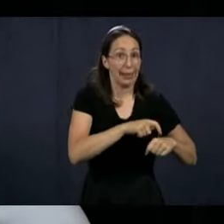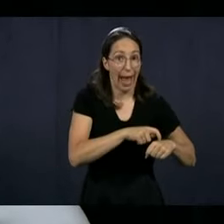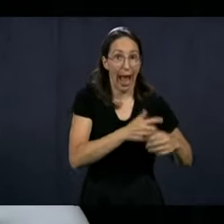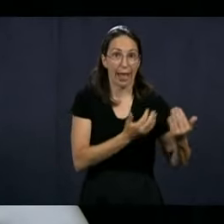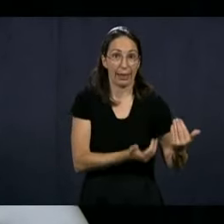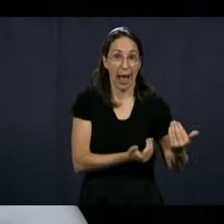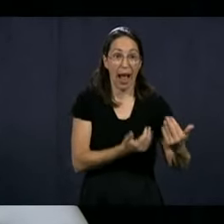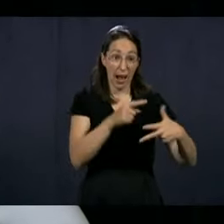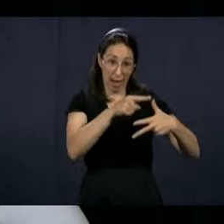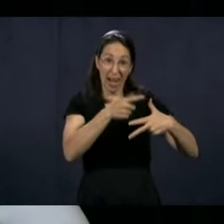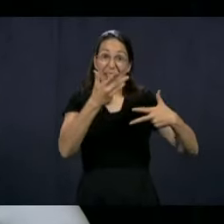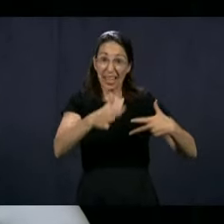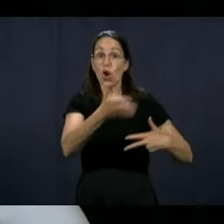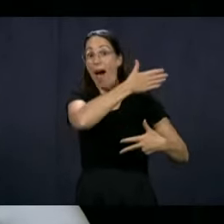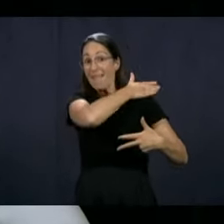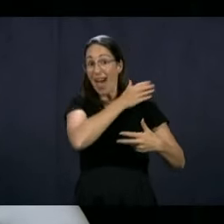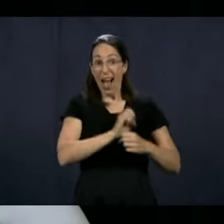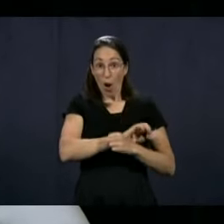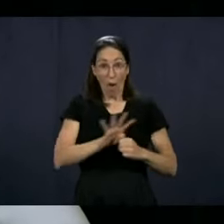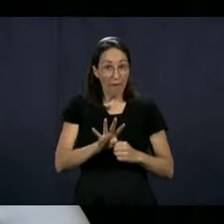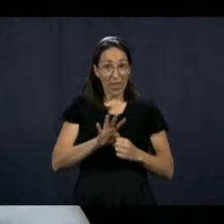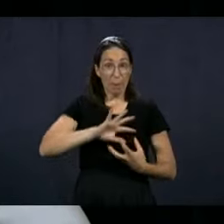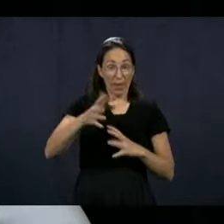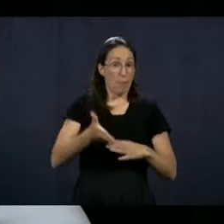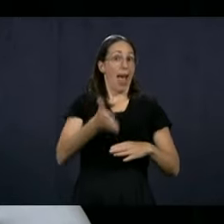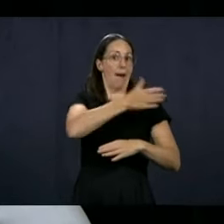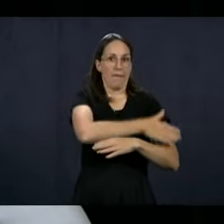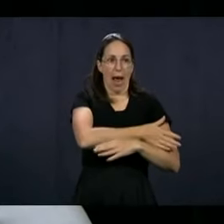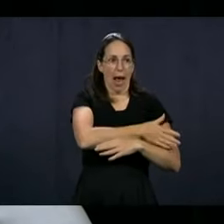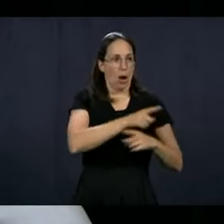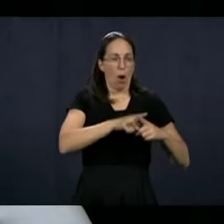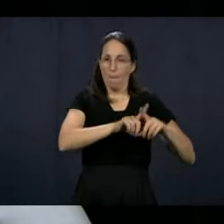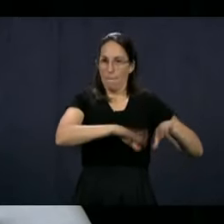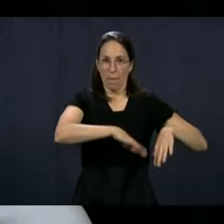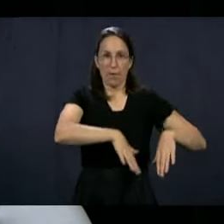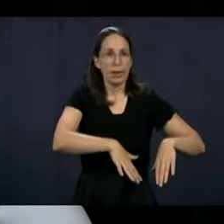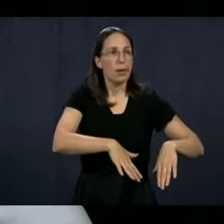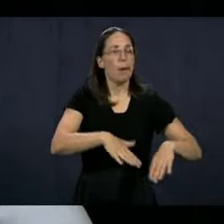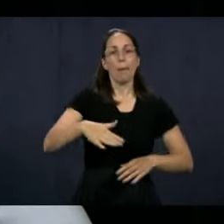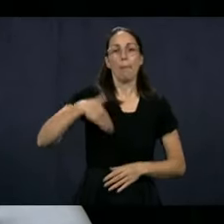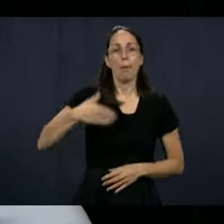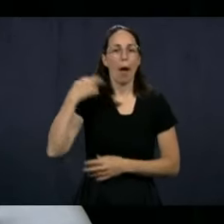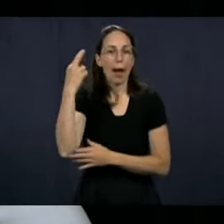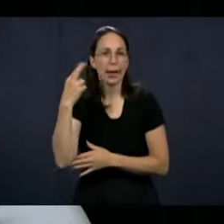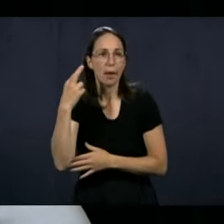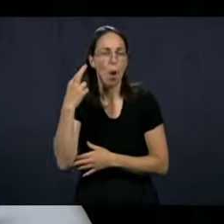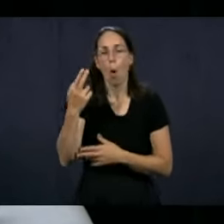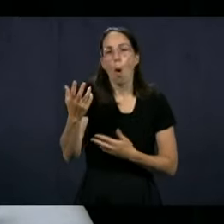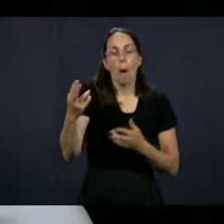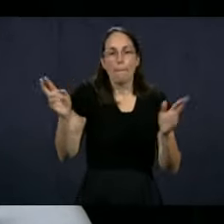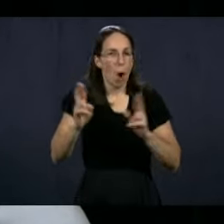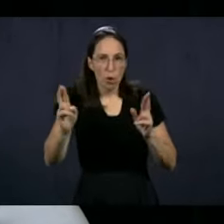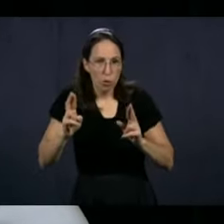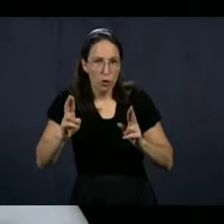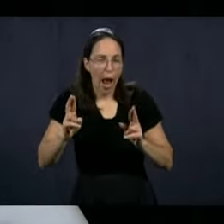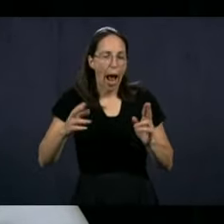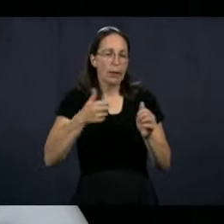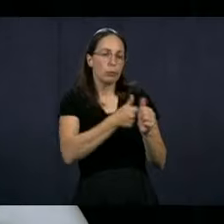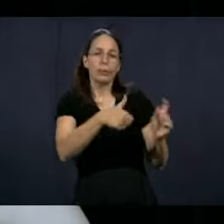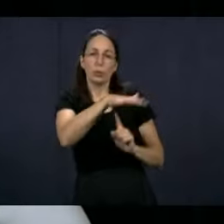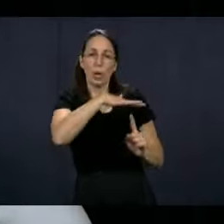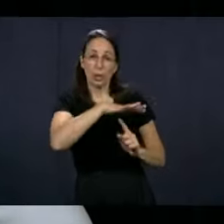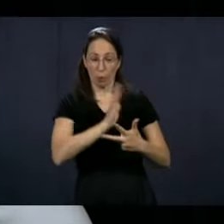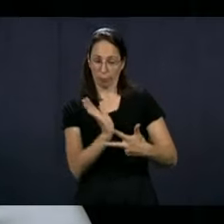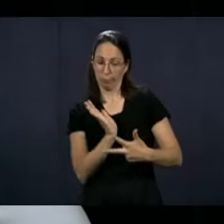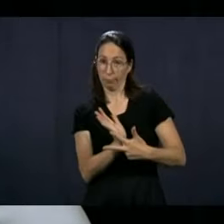number. What are those? Because there were files that already existed before COVID that did not proceed because they were not judged to be urgent under